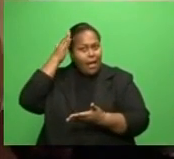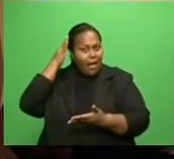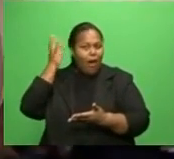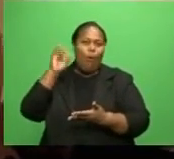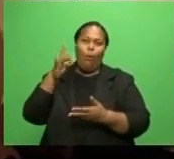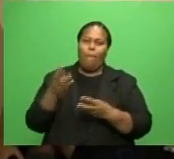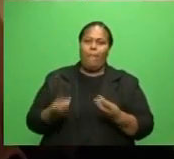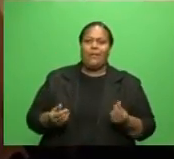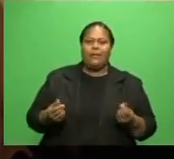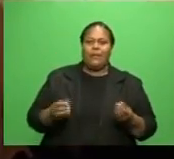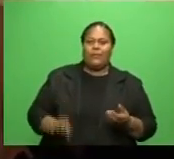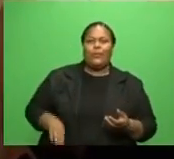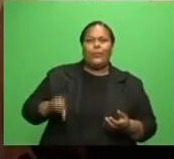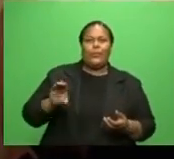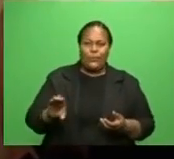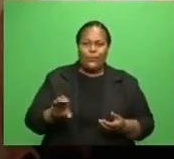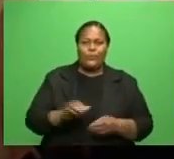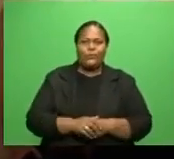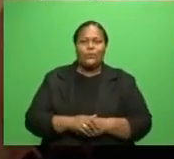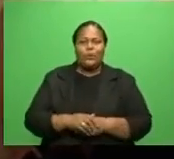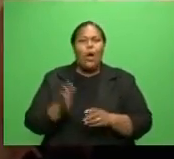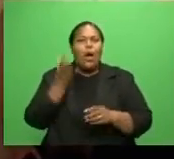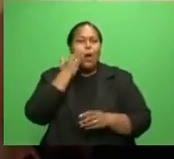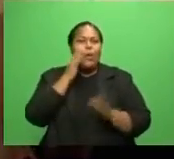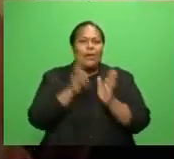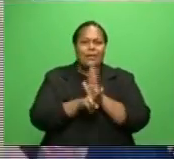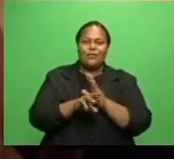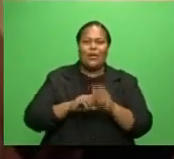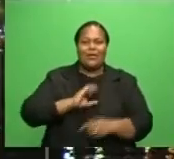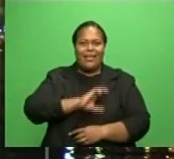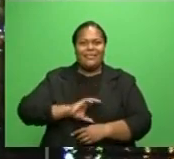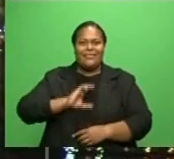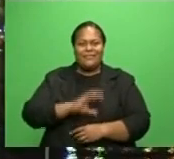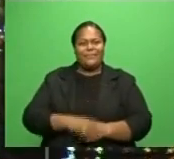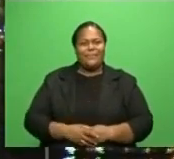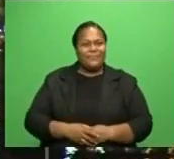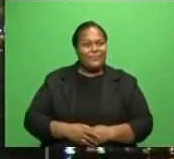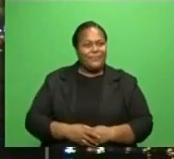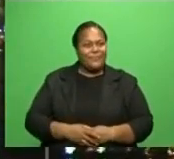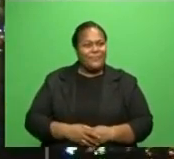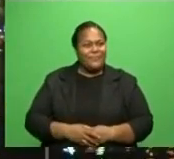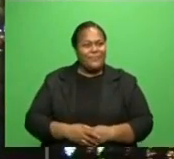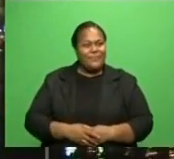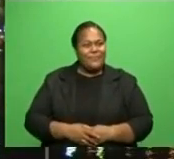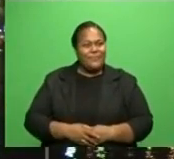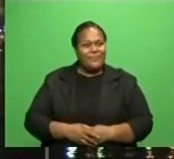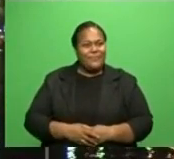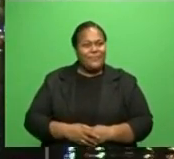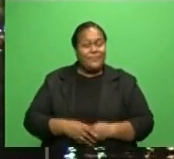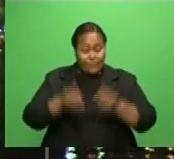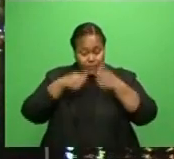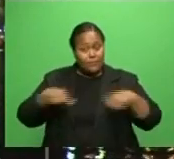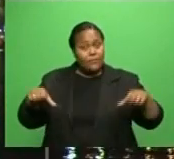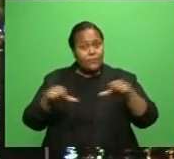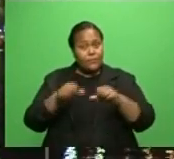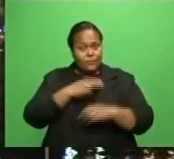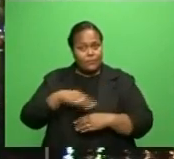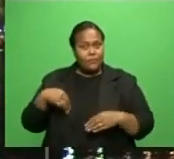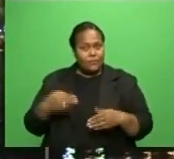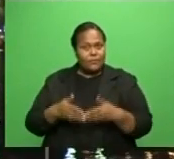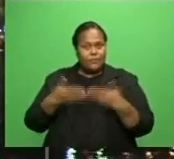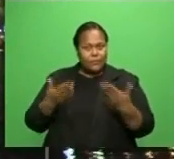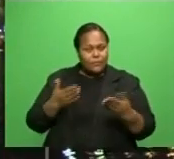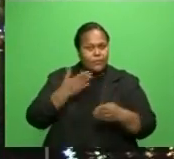child cancer. Veni Narakoutonga, FBC News. The Agriculture Ministry is working towards